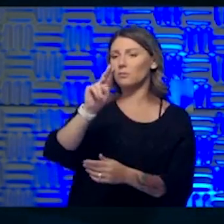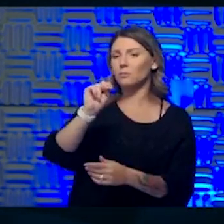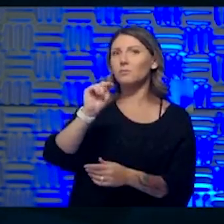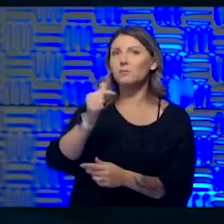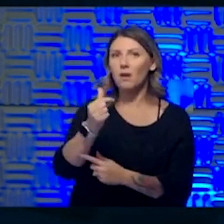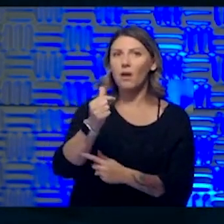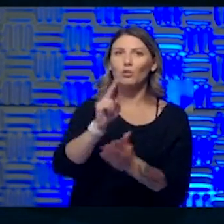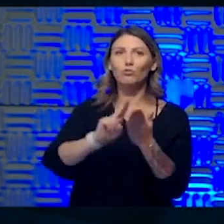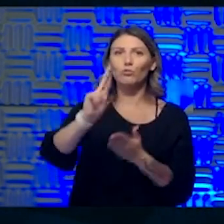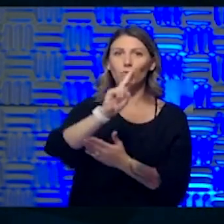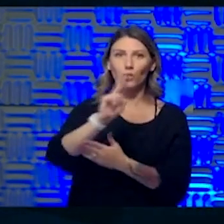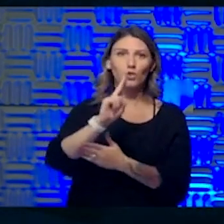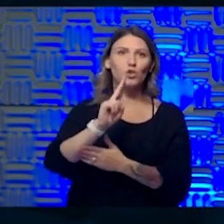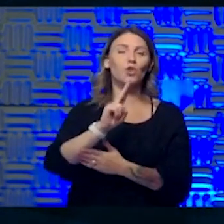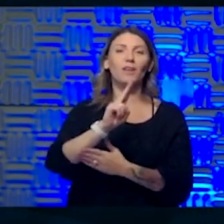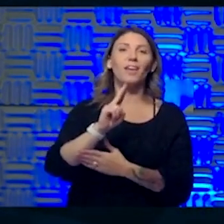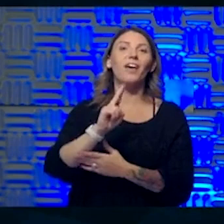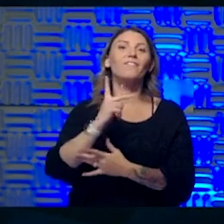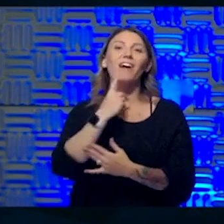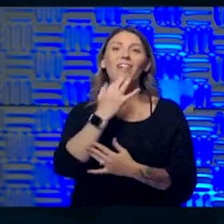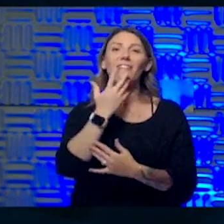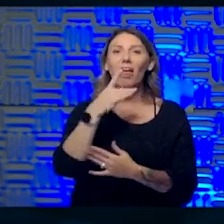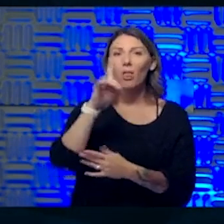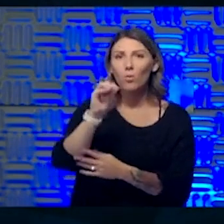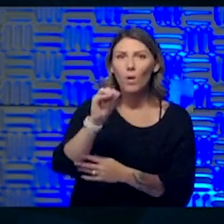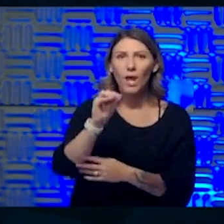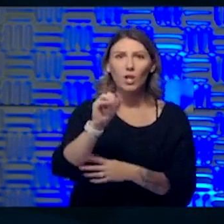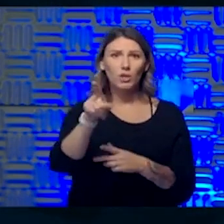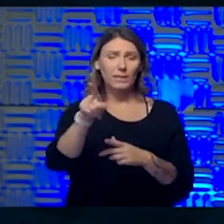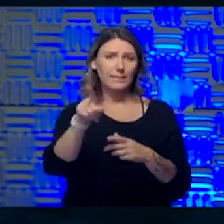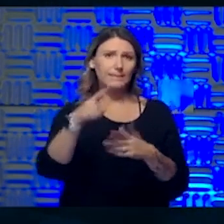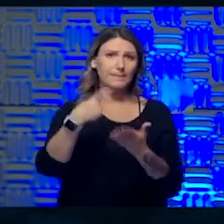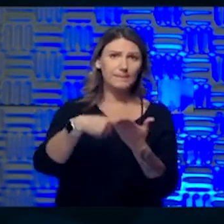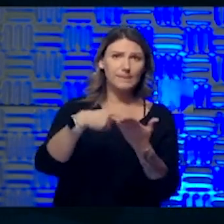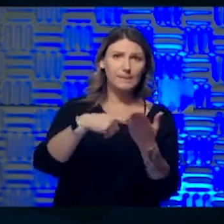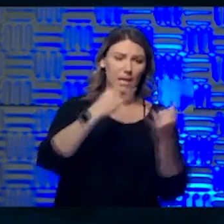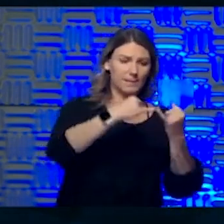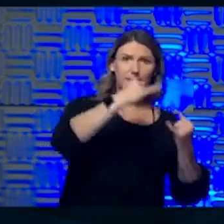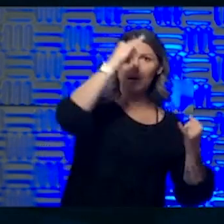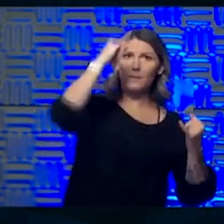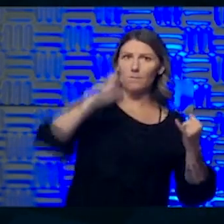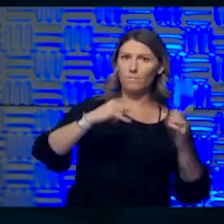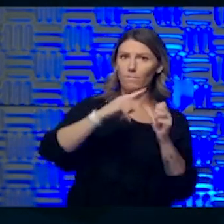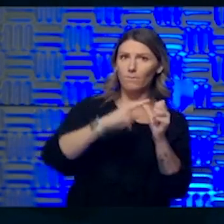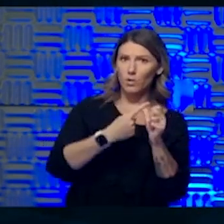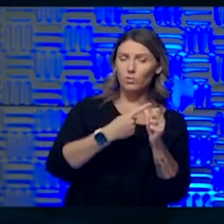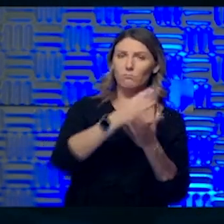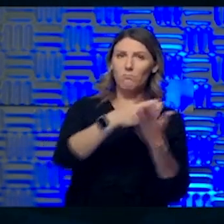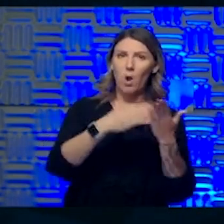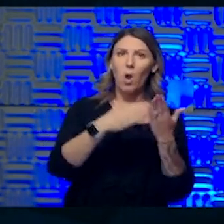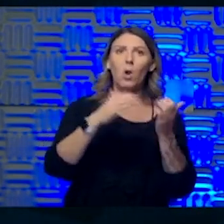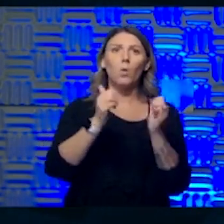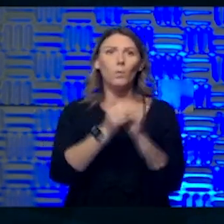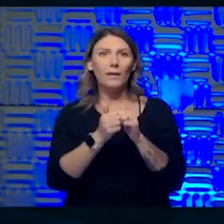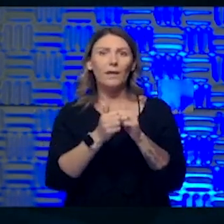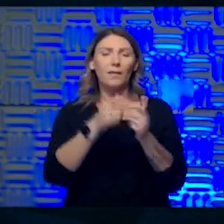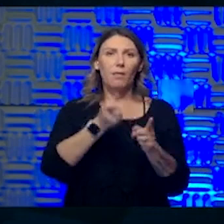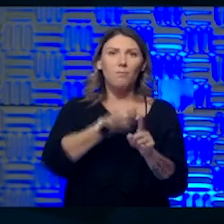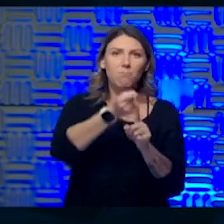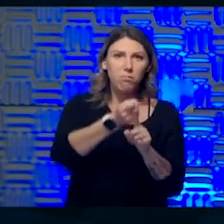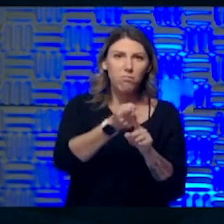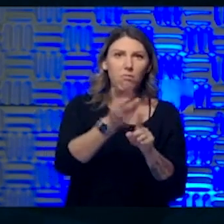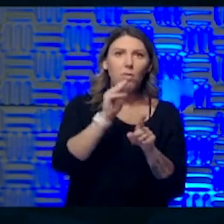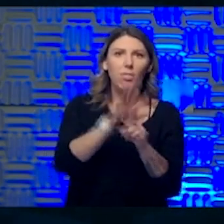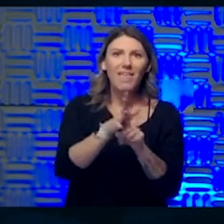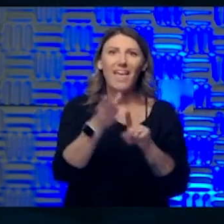who, um, really talked about this first wave of, of the immediate morbidity and mortality of COVID. So all of us in, in, in healthcare from the